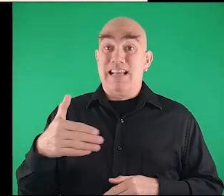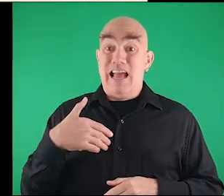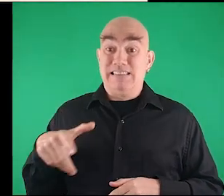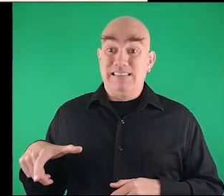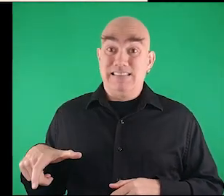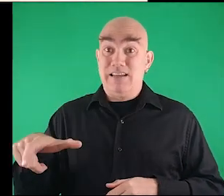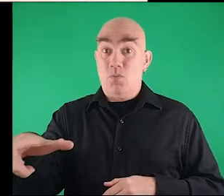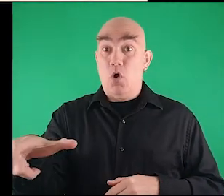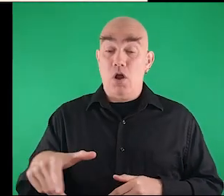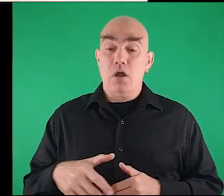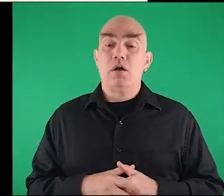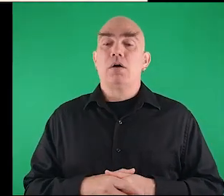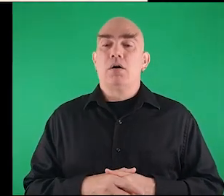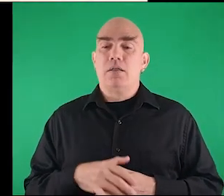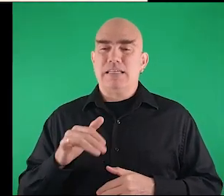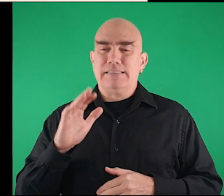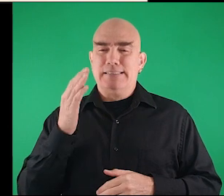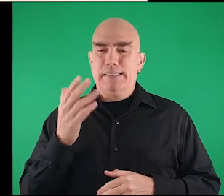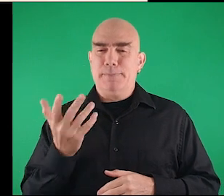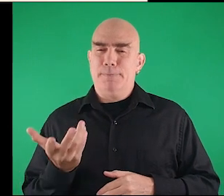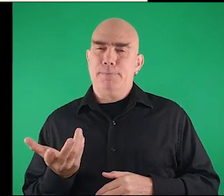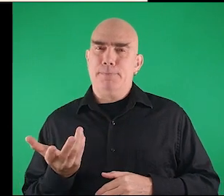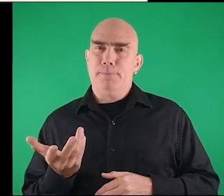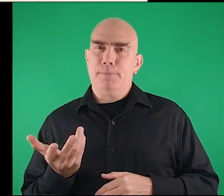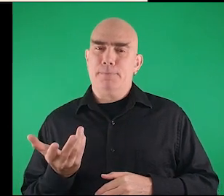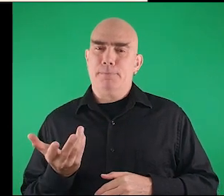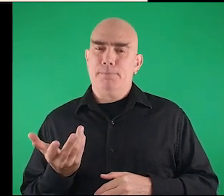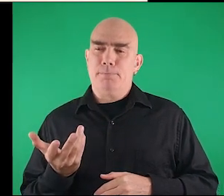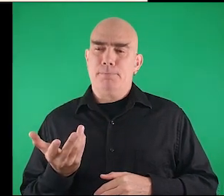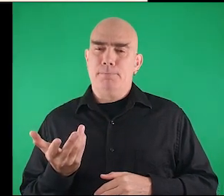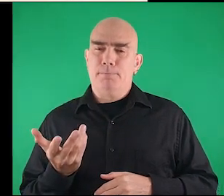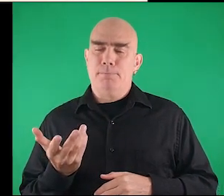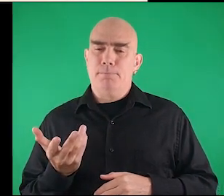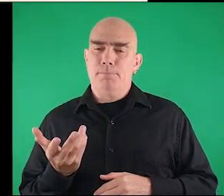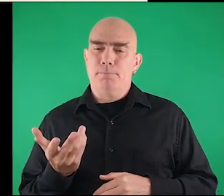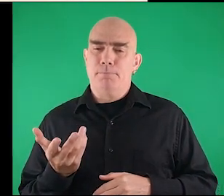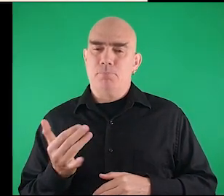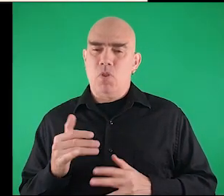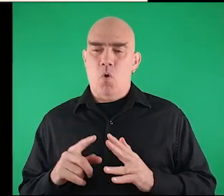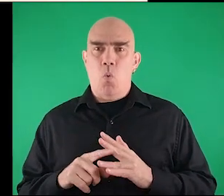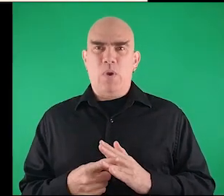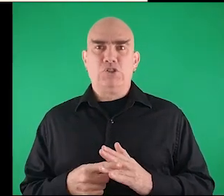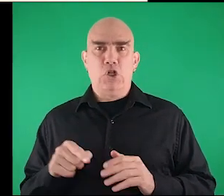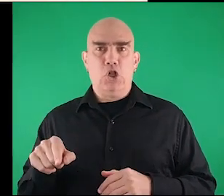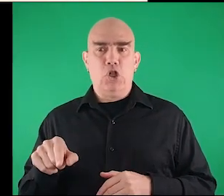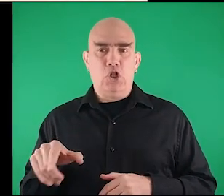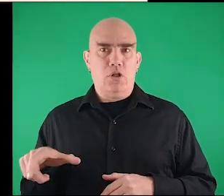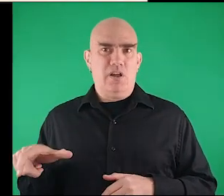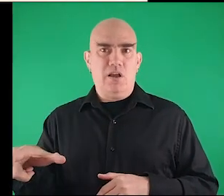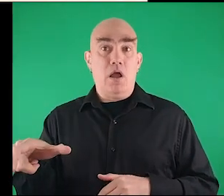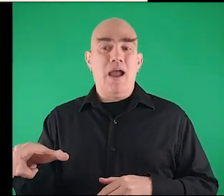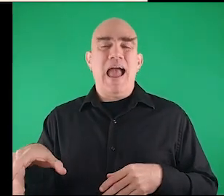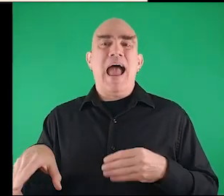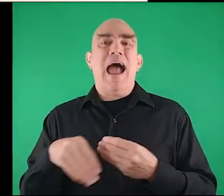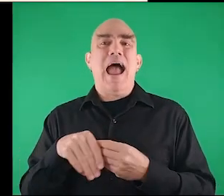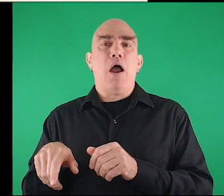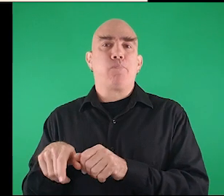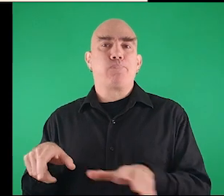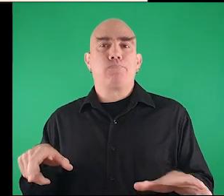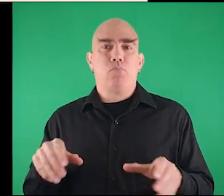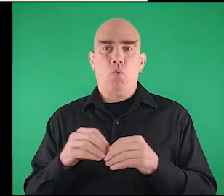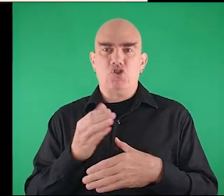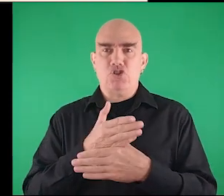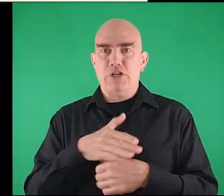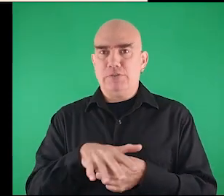side has a sidewalks that seems to be the original one and they